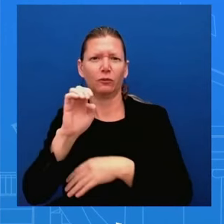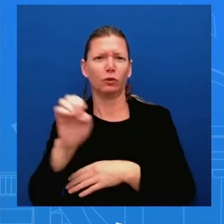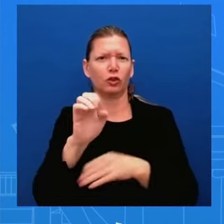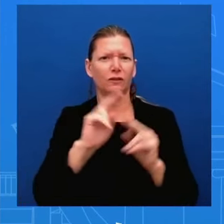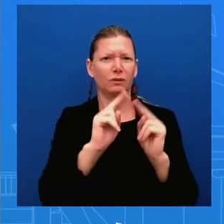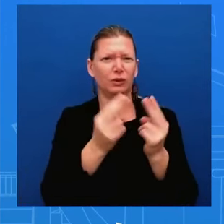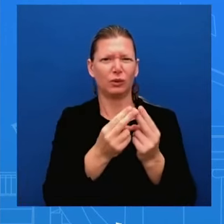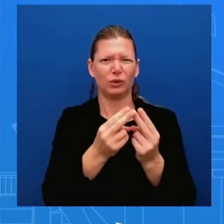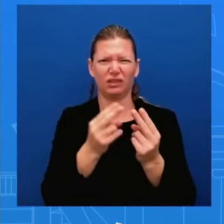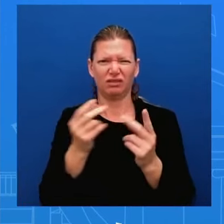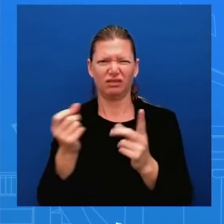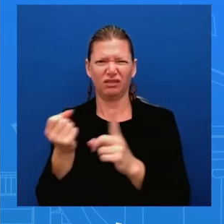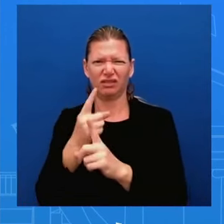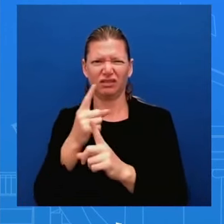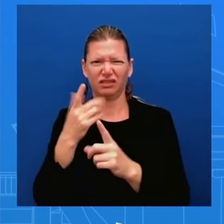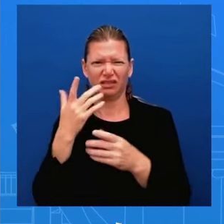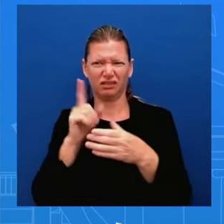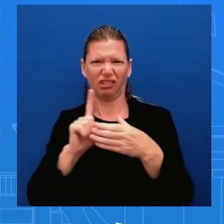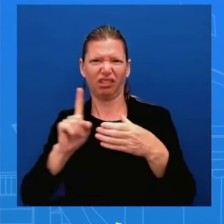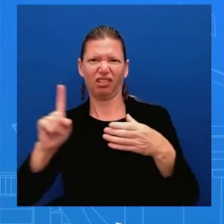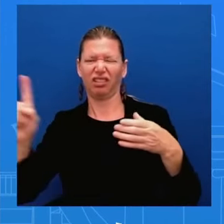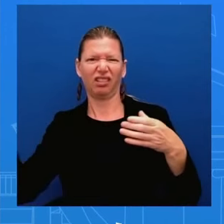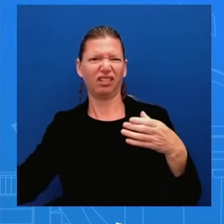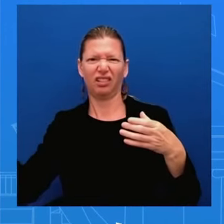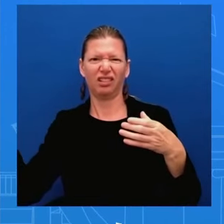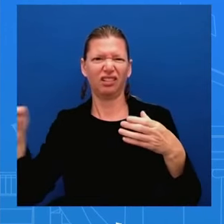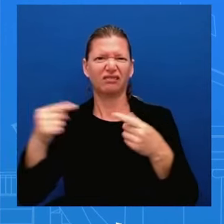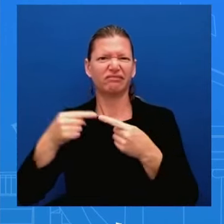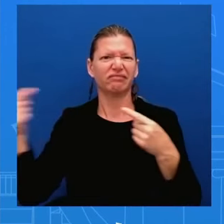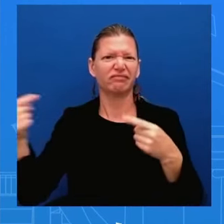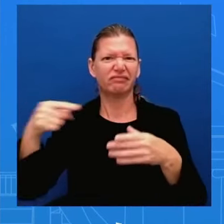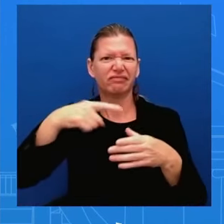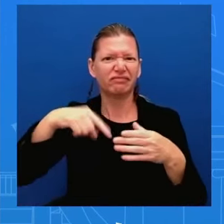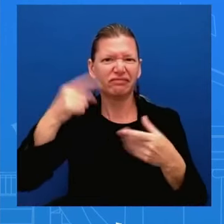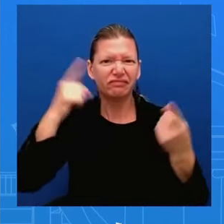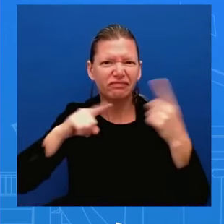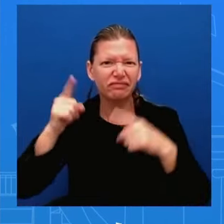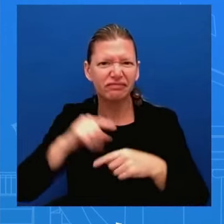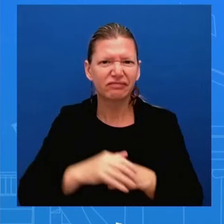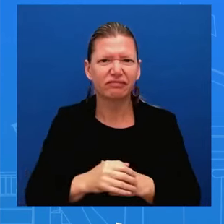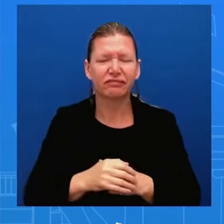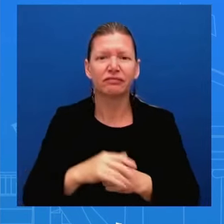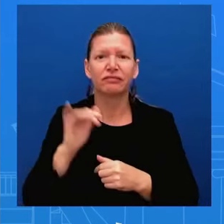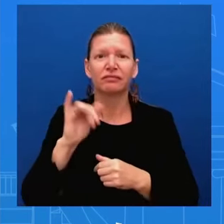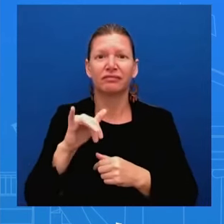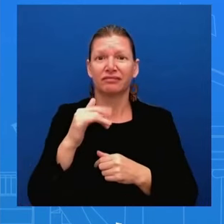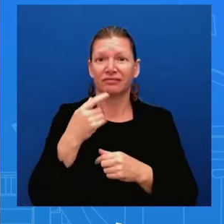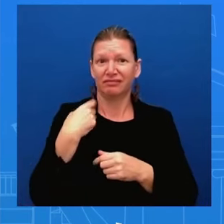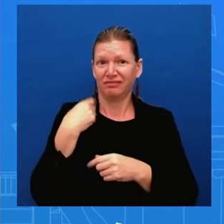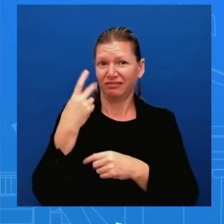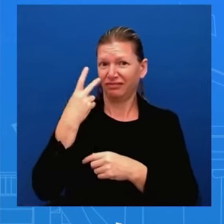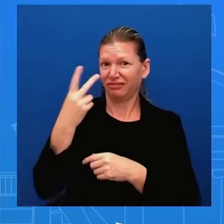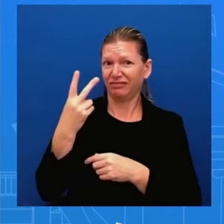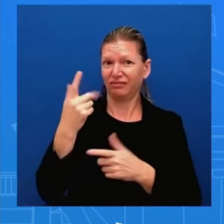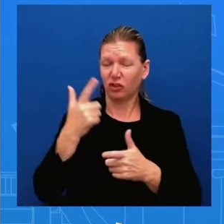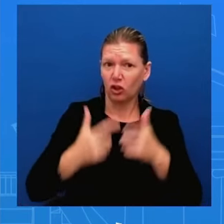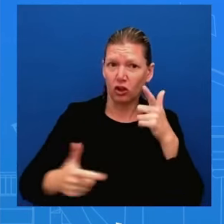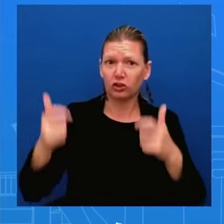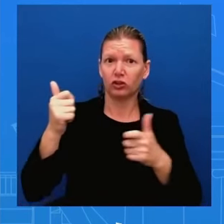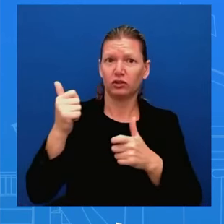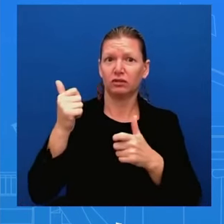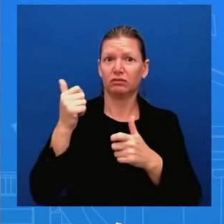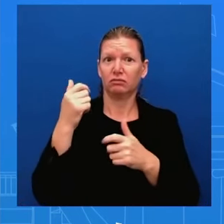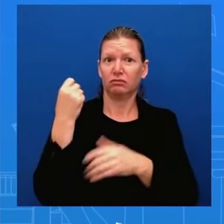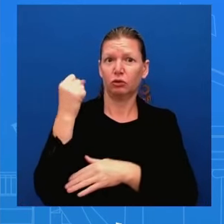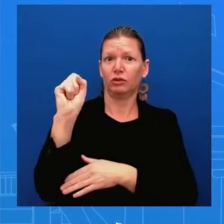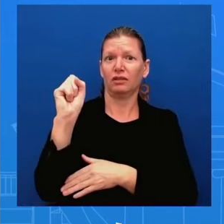we saw some of the largest protests in georgia's history with tens of thousands of peaceful protesters uh undeterred by